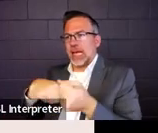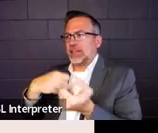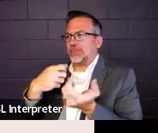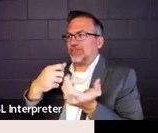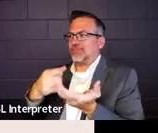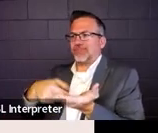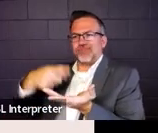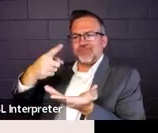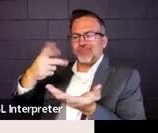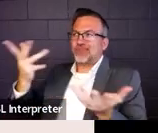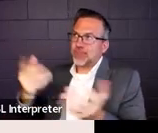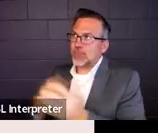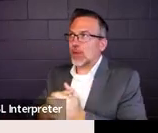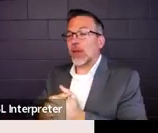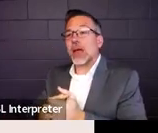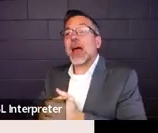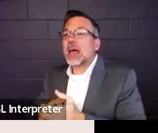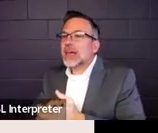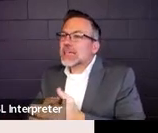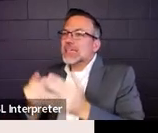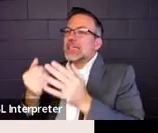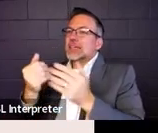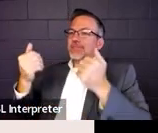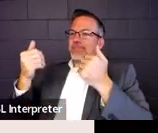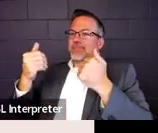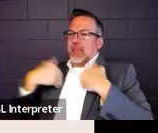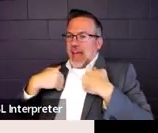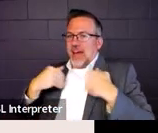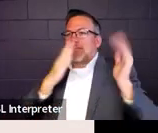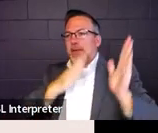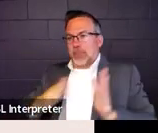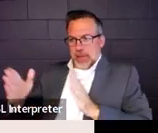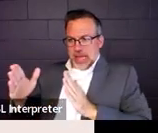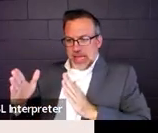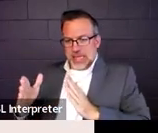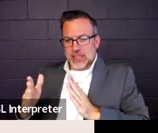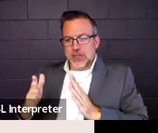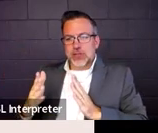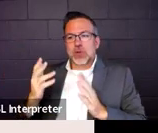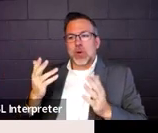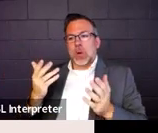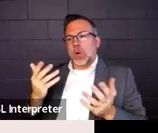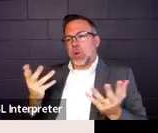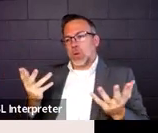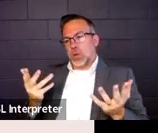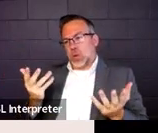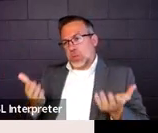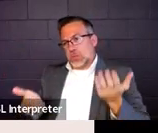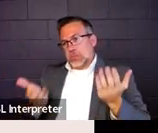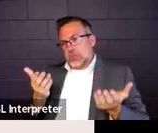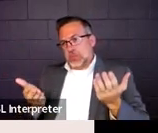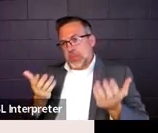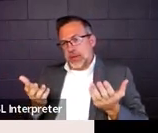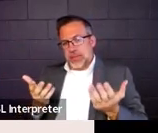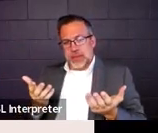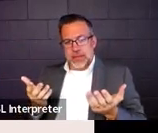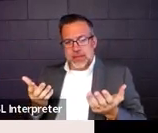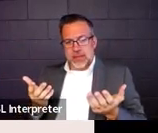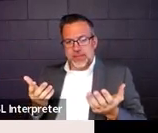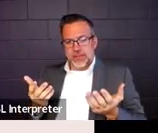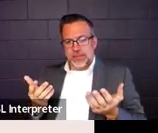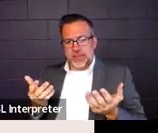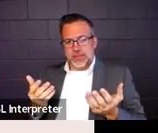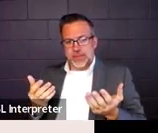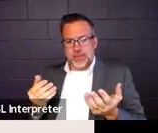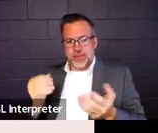I would say have a plan. You're addressing how this is going to happen. Maybe, maybe some kind of combat or